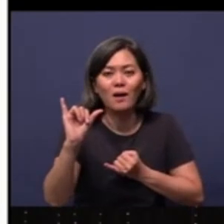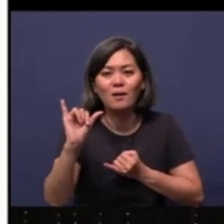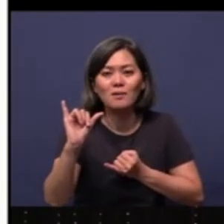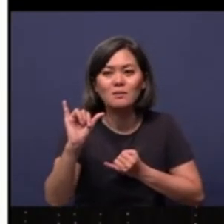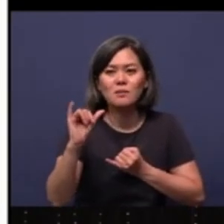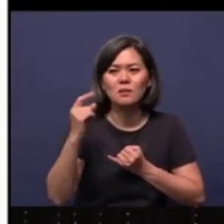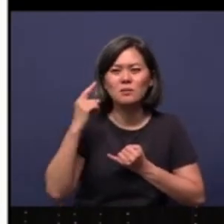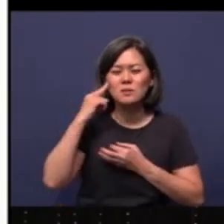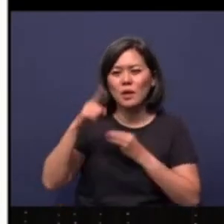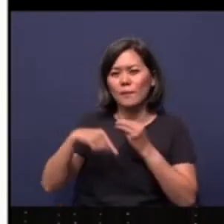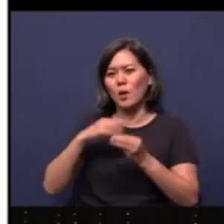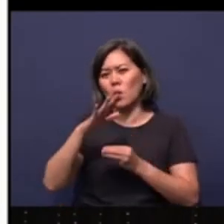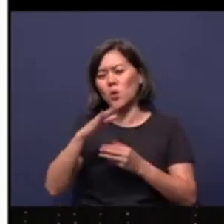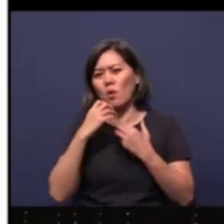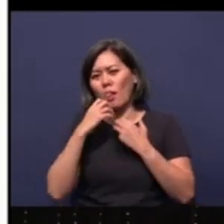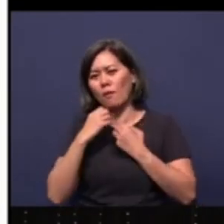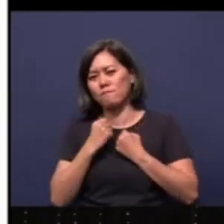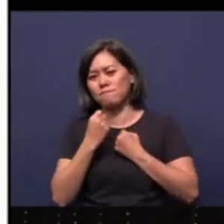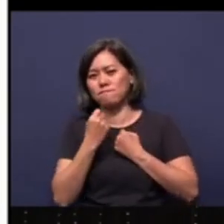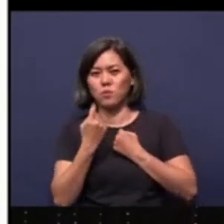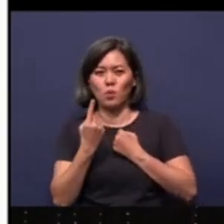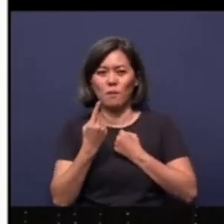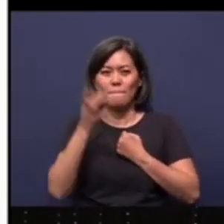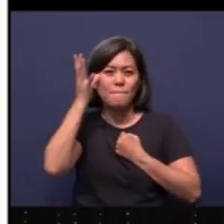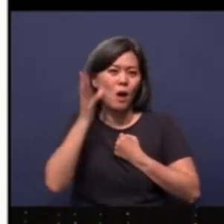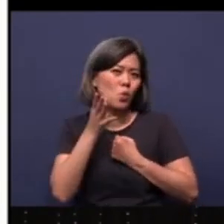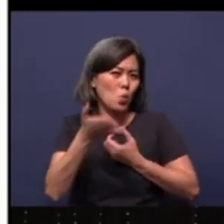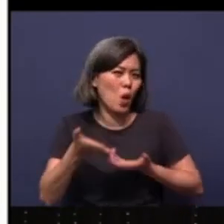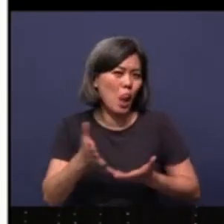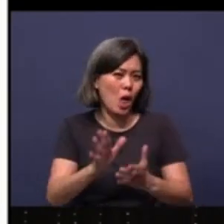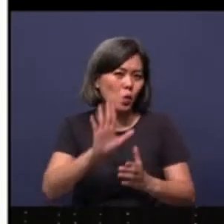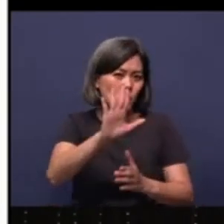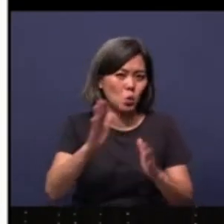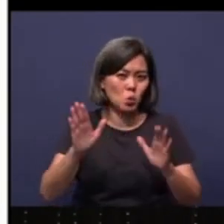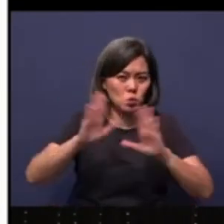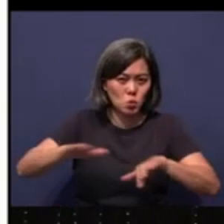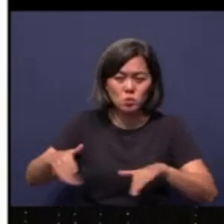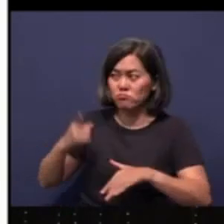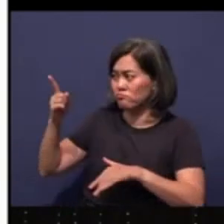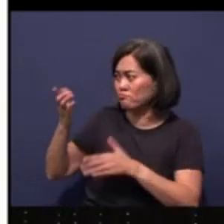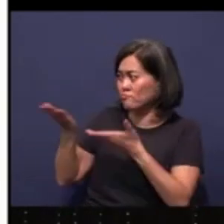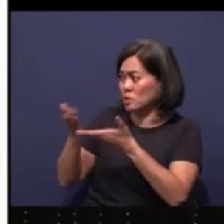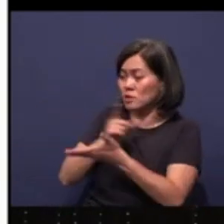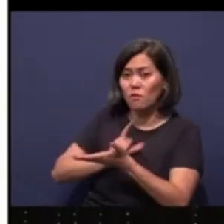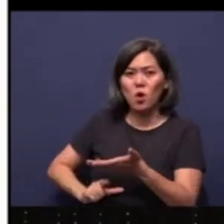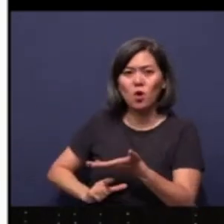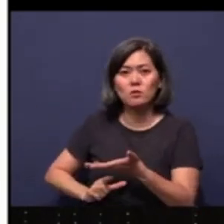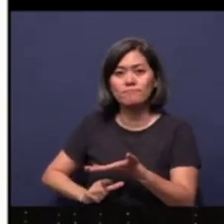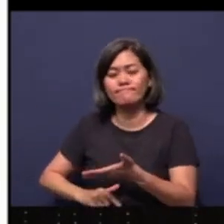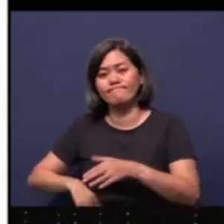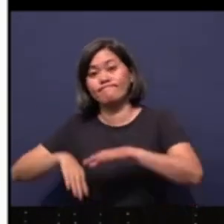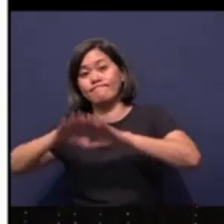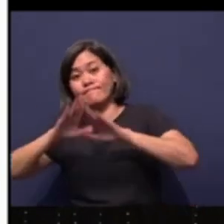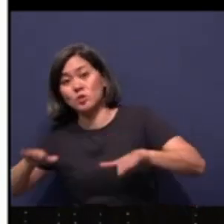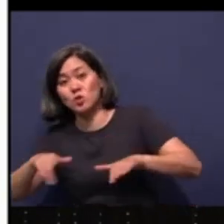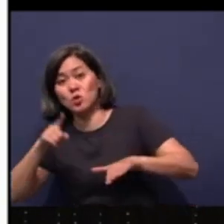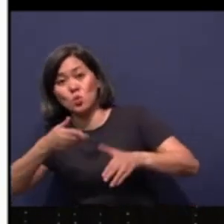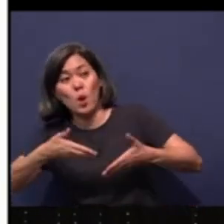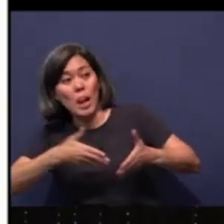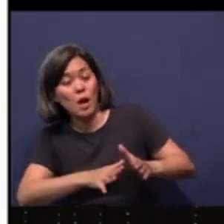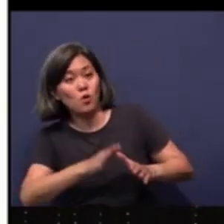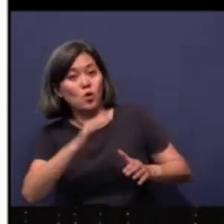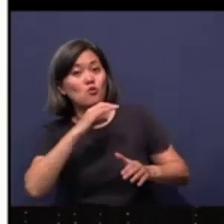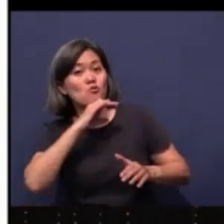ones. Parents, will you allow your children to go and serve the Lord? Children, will you allow your aging